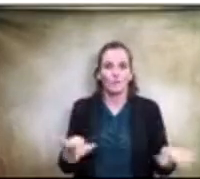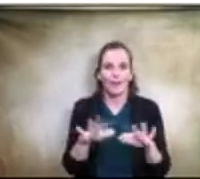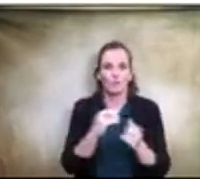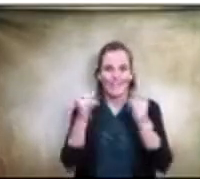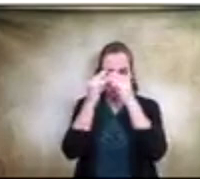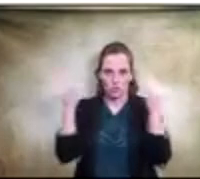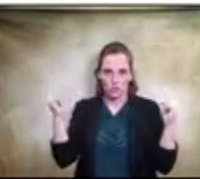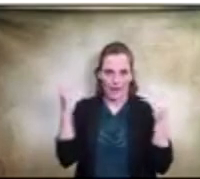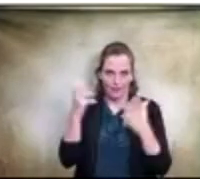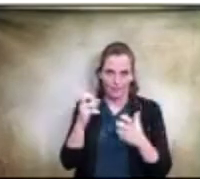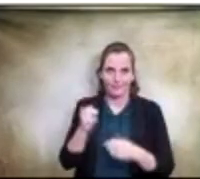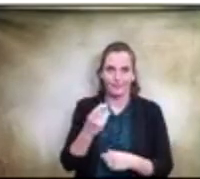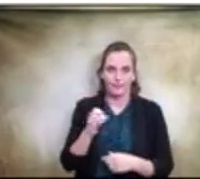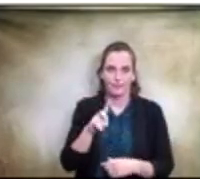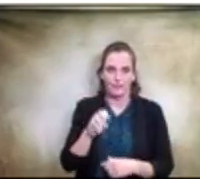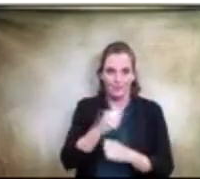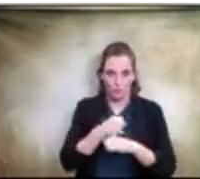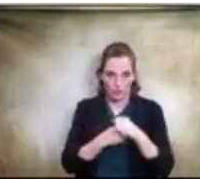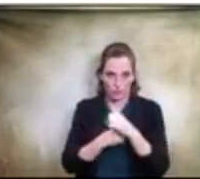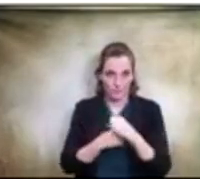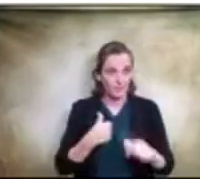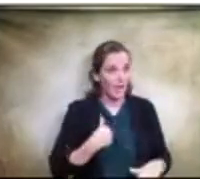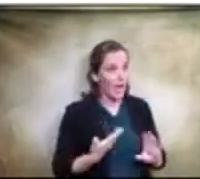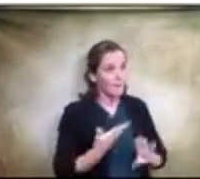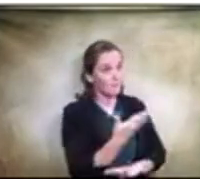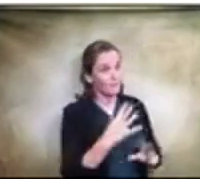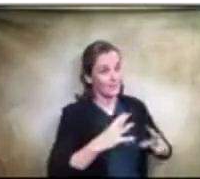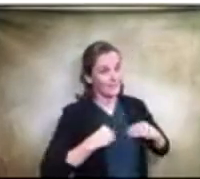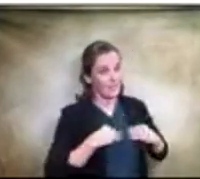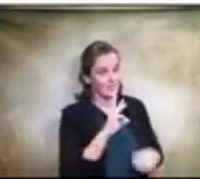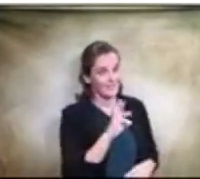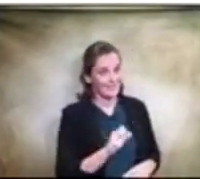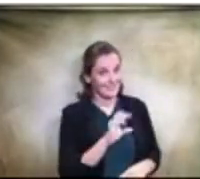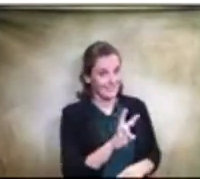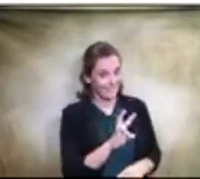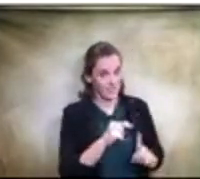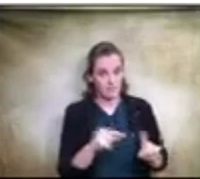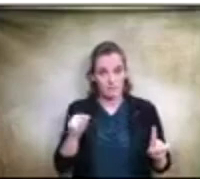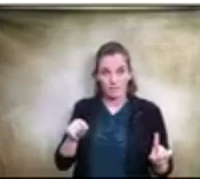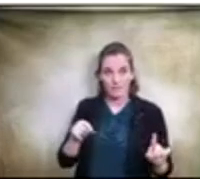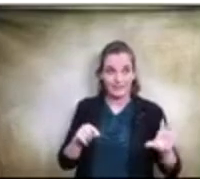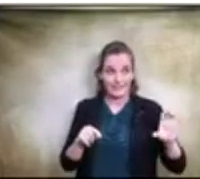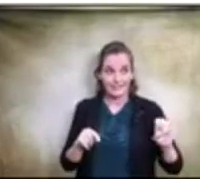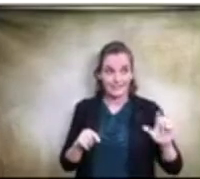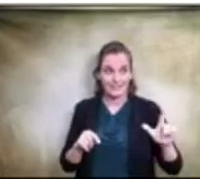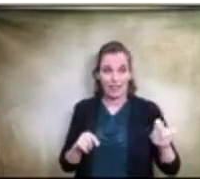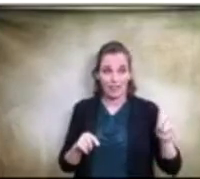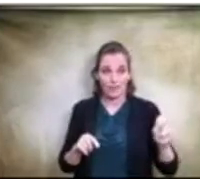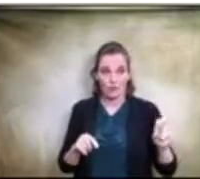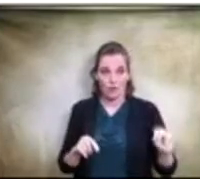to accept item six seven i'll second i have a first for miss celadon and a second for miss cerner